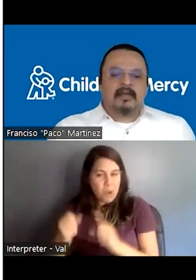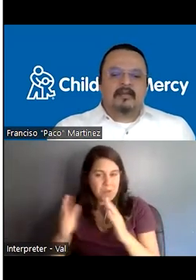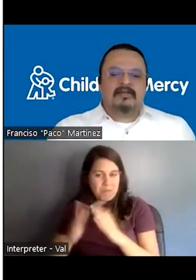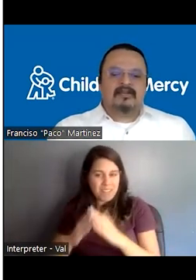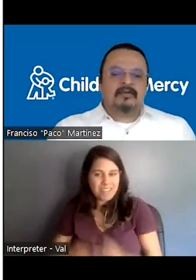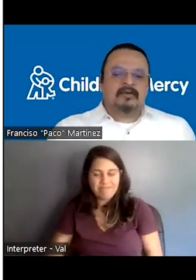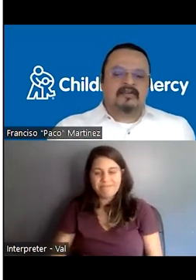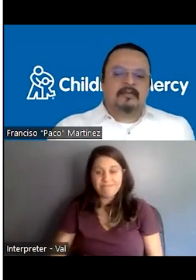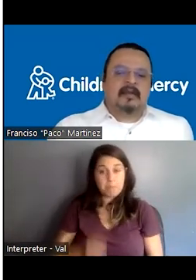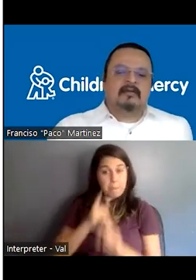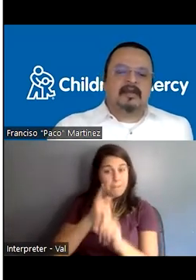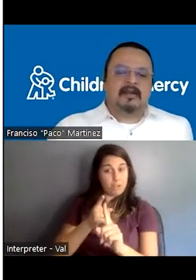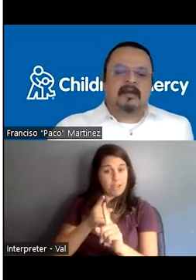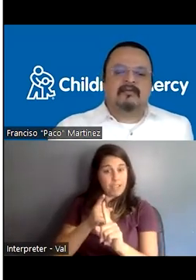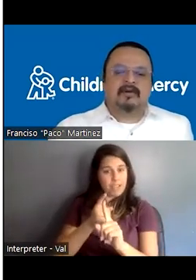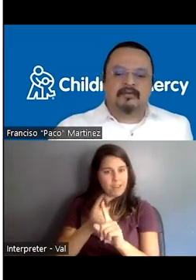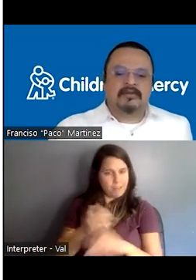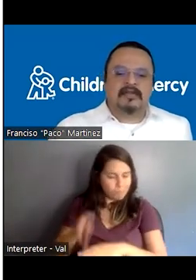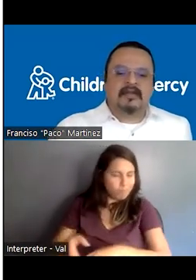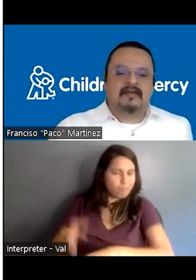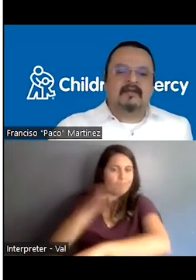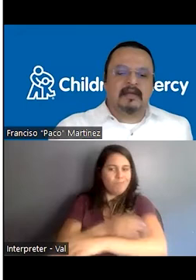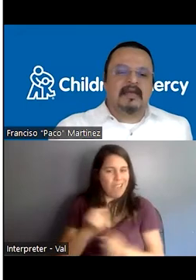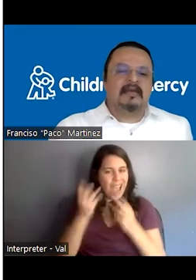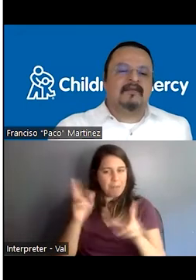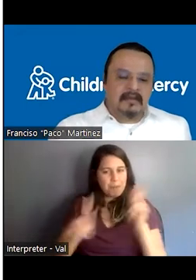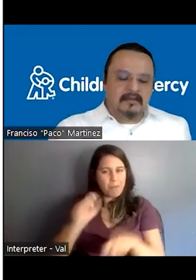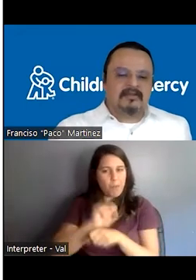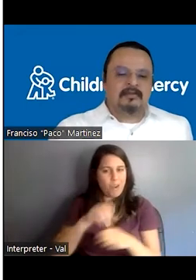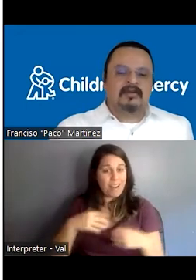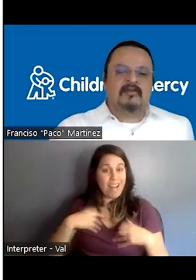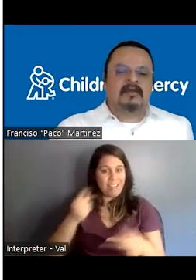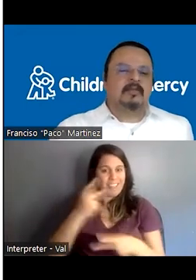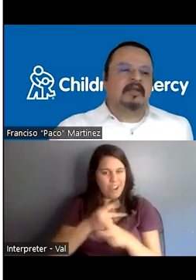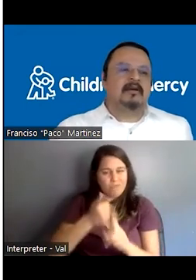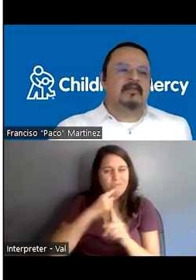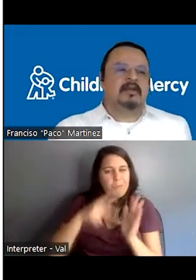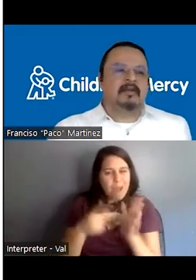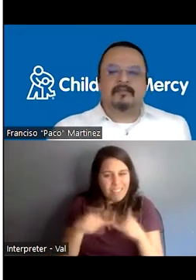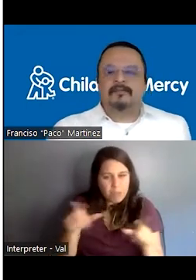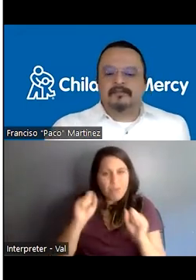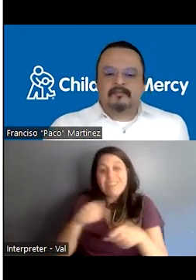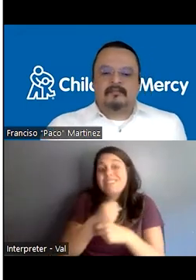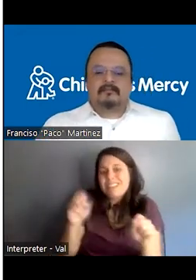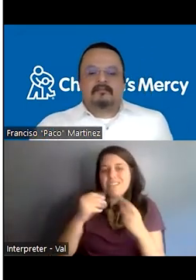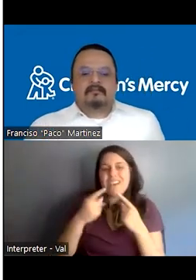And our mission is to increase the bilingual healthcare workforce that can safely and effectively support the Spanish speaking community.